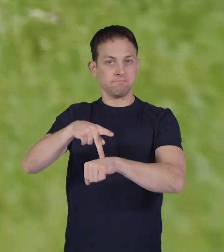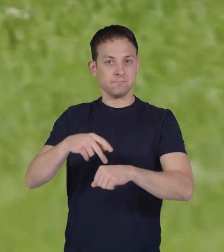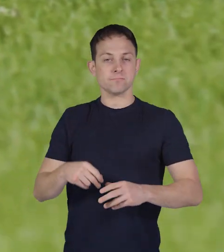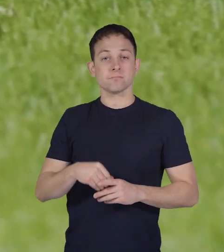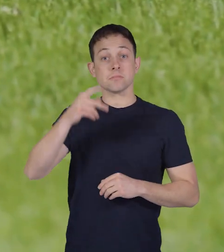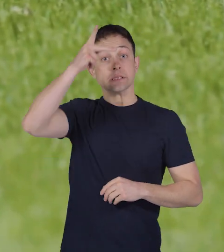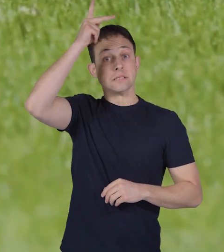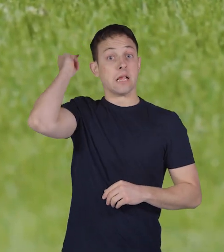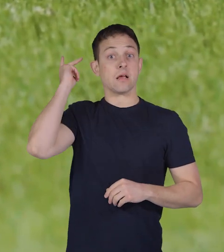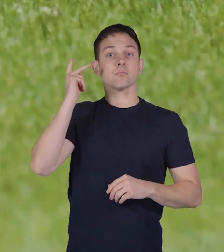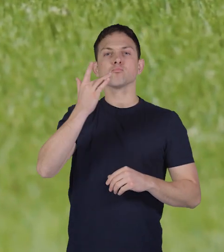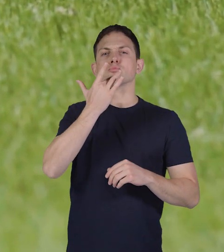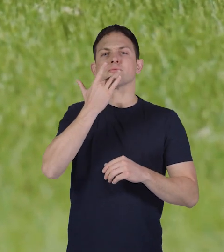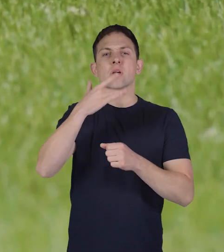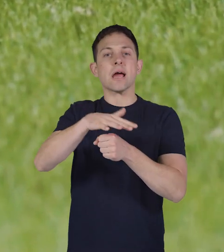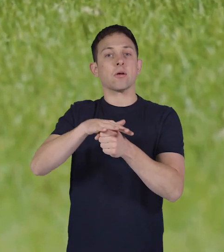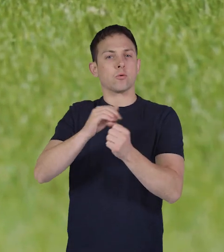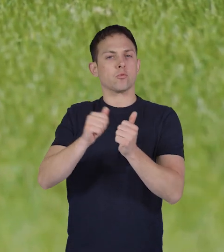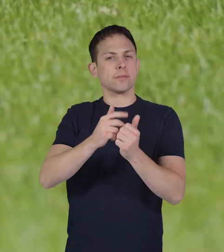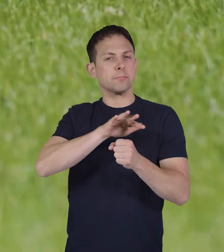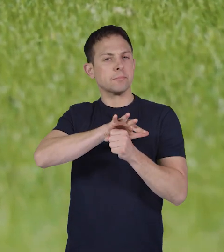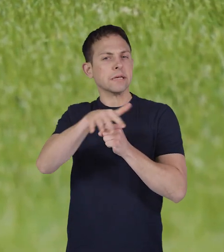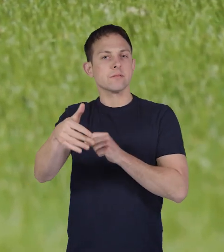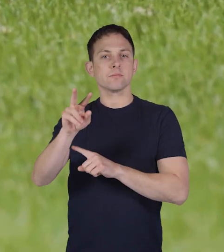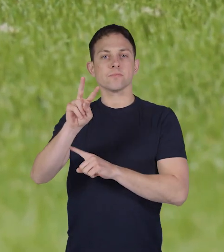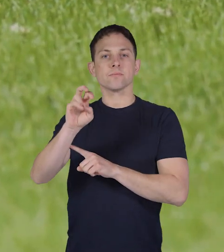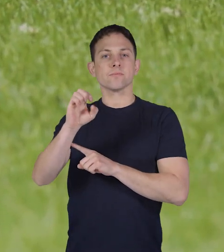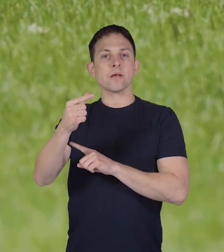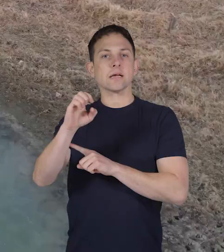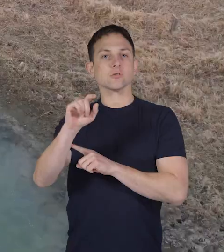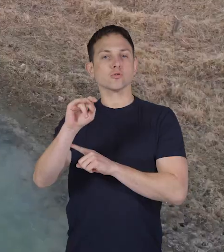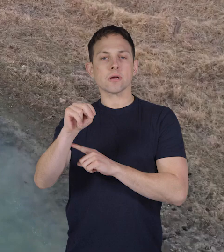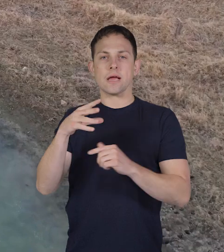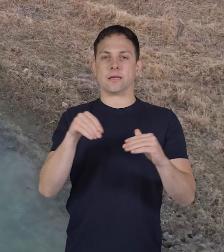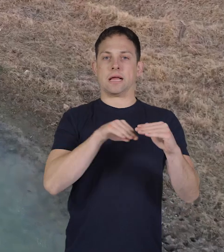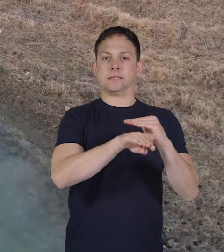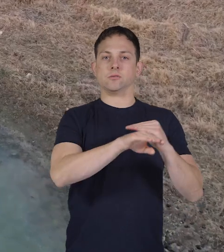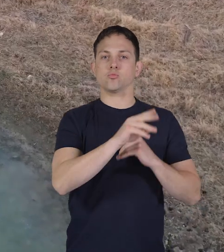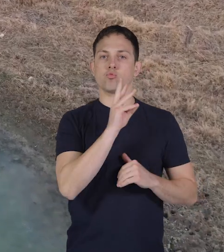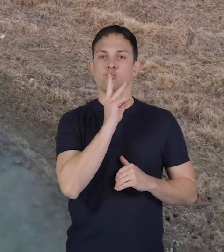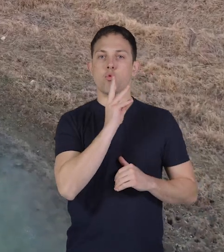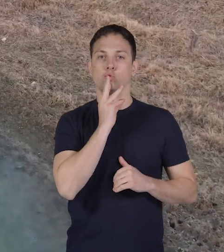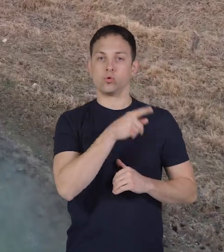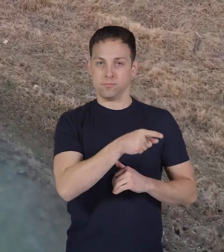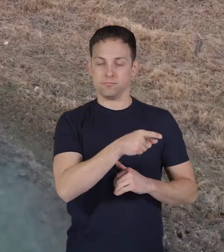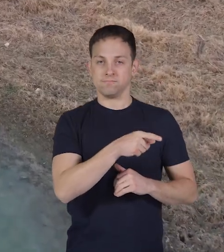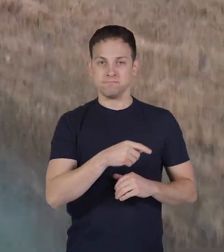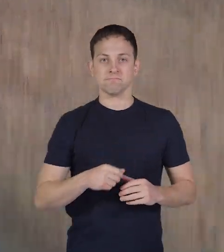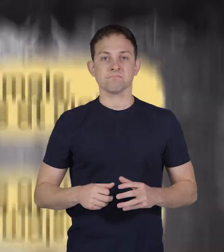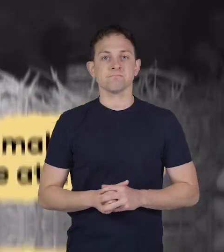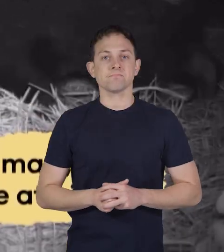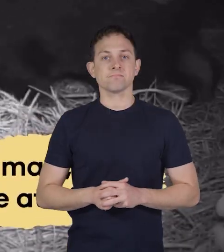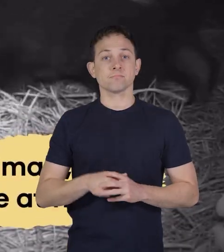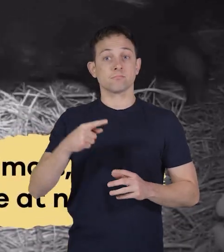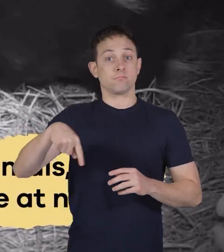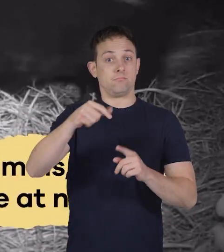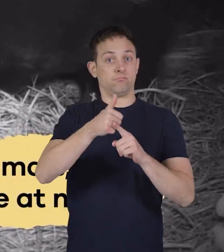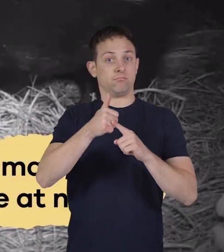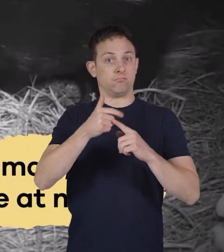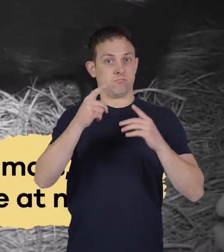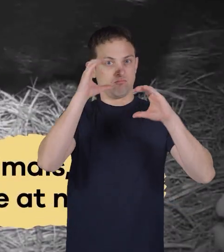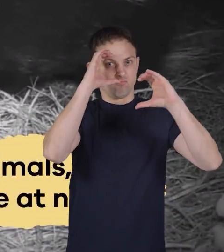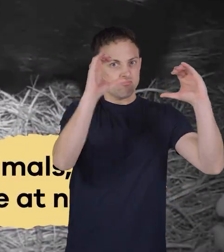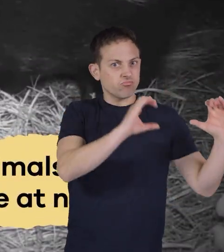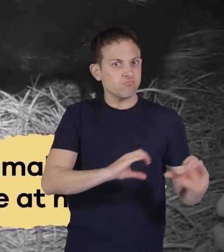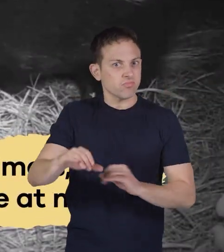skunks prefer areas with plenty of vegetation and access to water sources they are